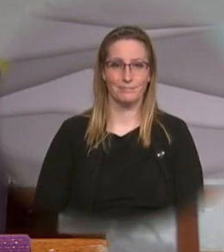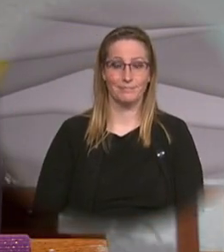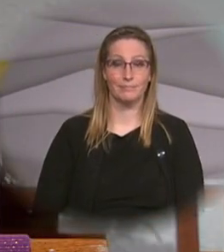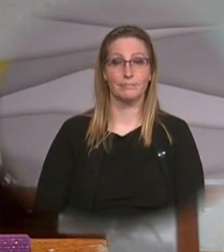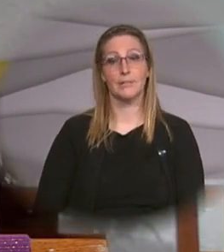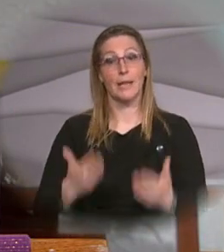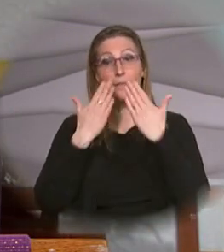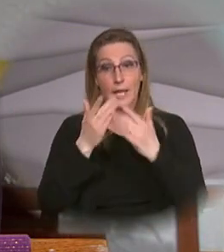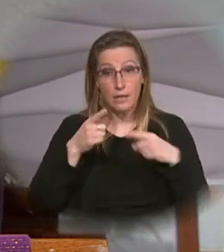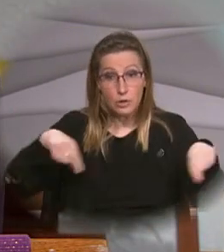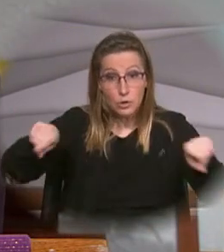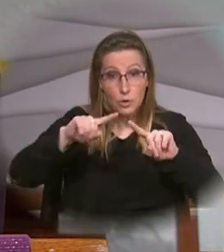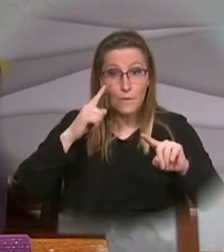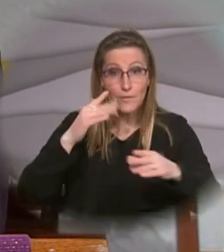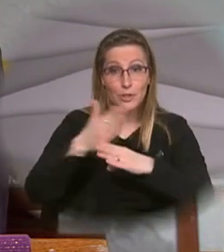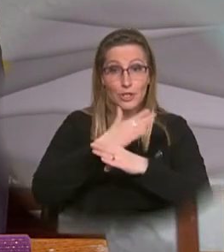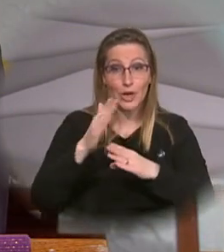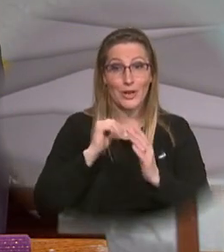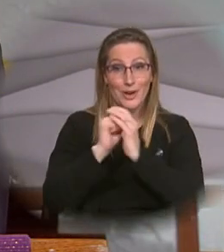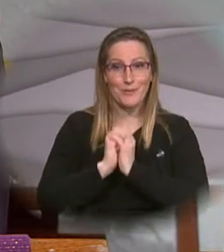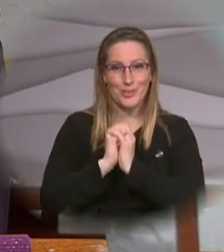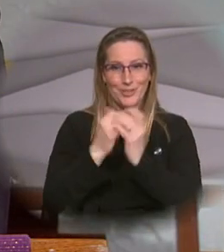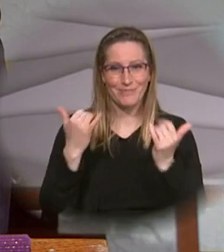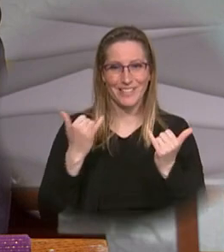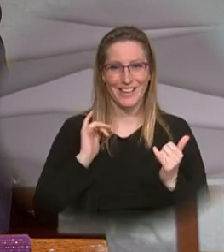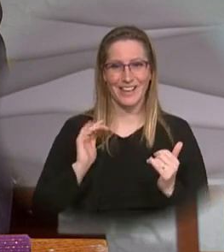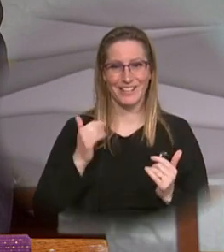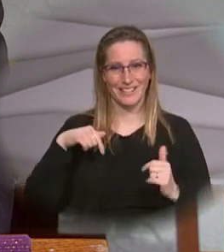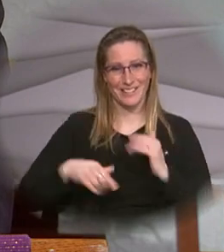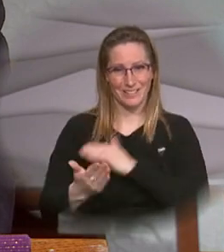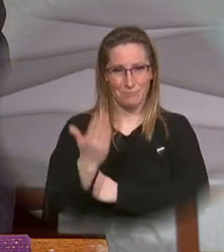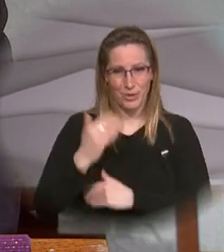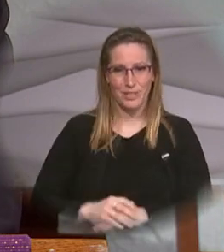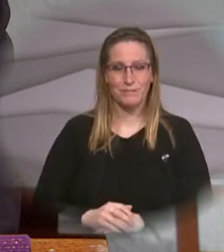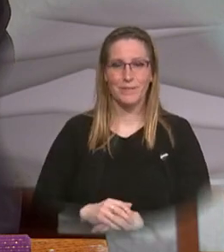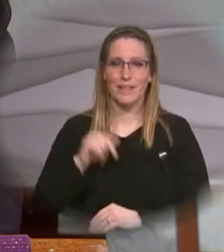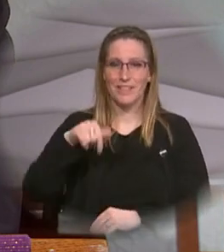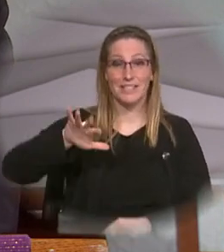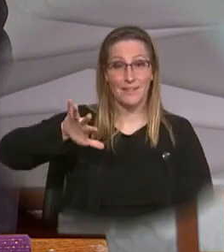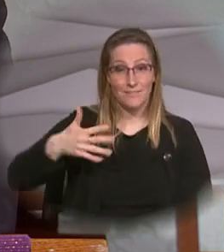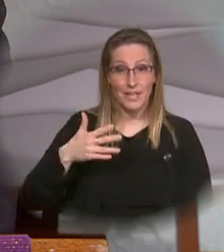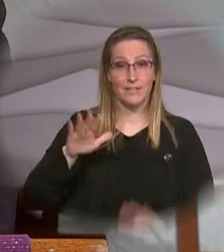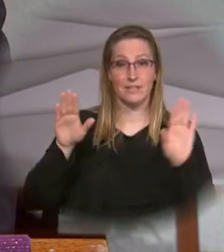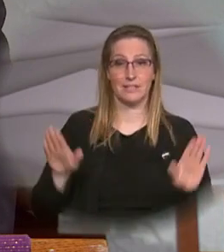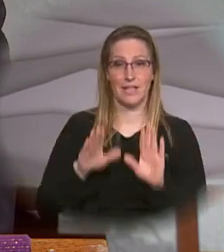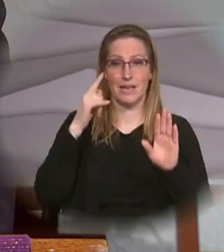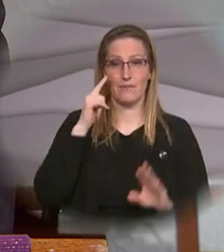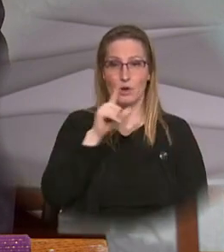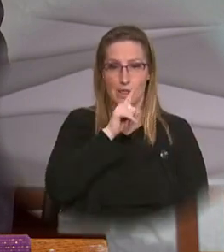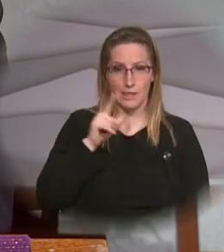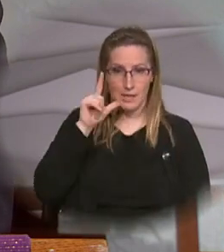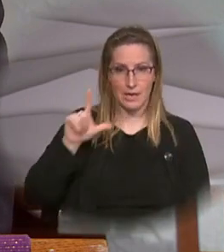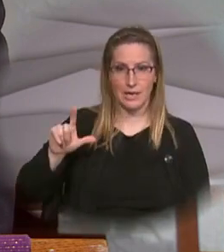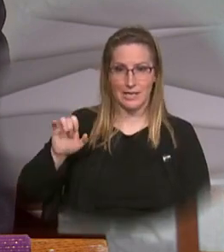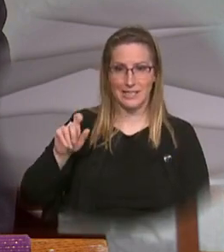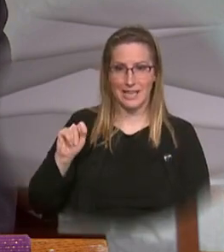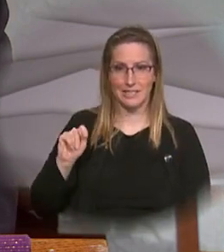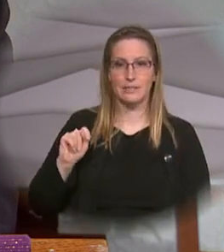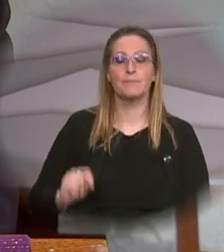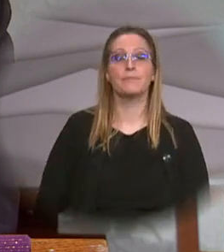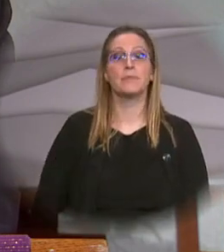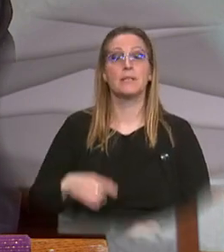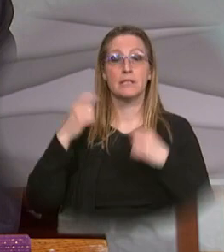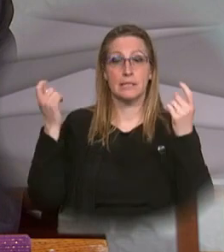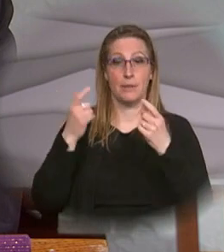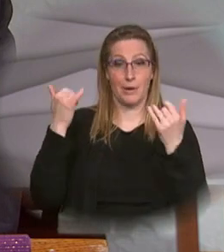We thank you for sharing in worship with us this morning. On this fifth Sunday of Lent, the celebrant